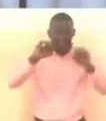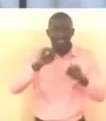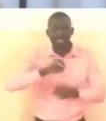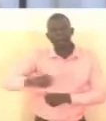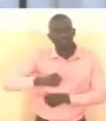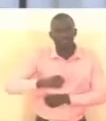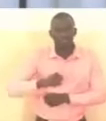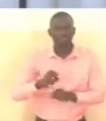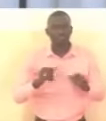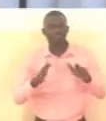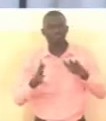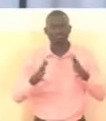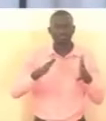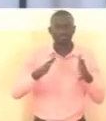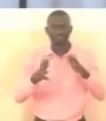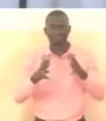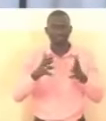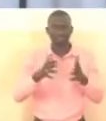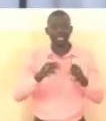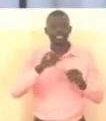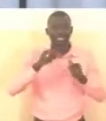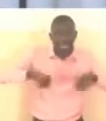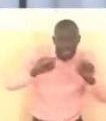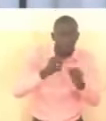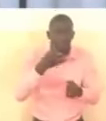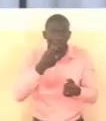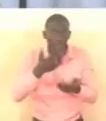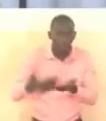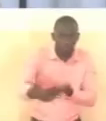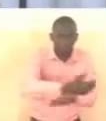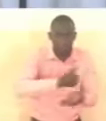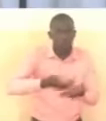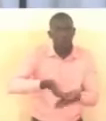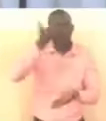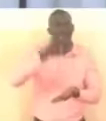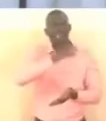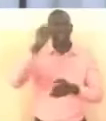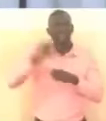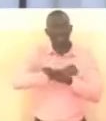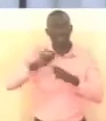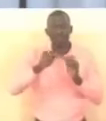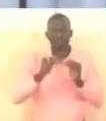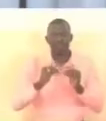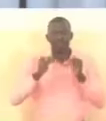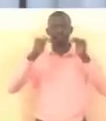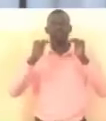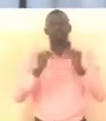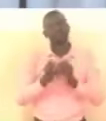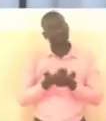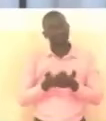performance was not optimal in relation to revenue generation and economic growth